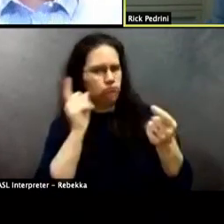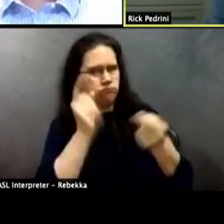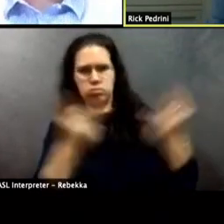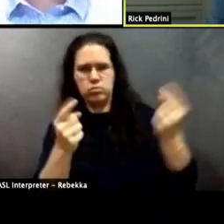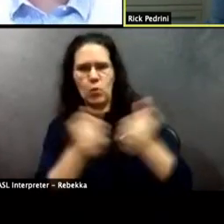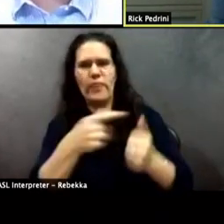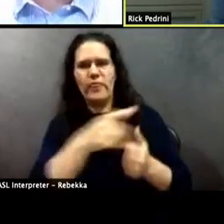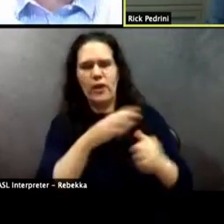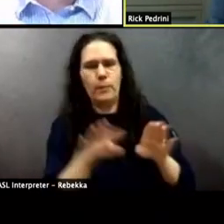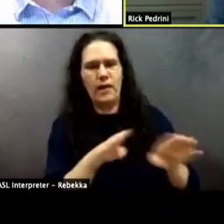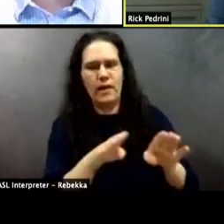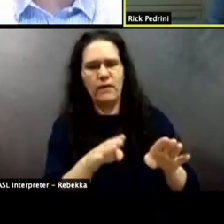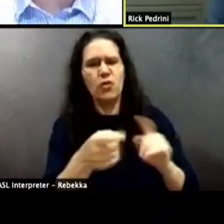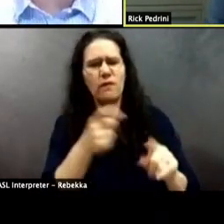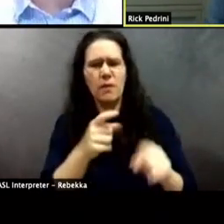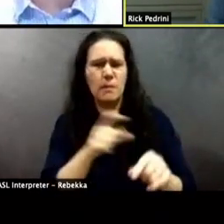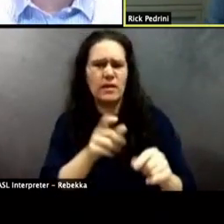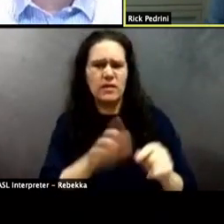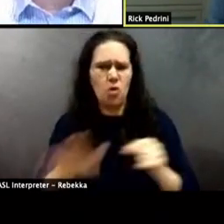country. Um,